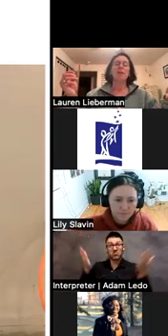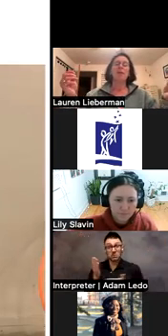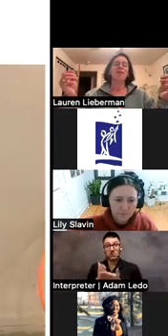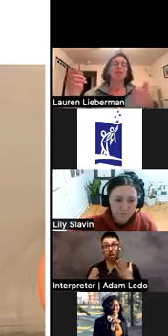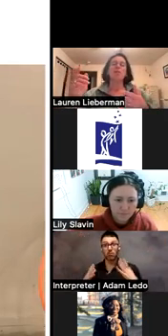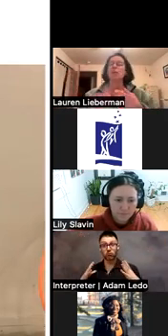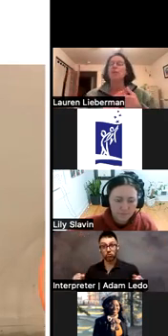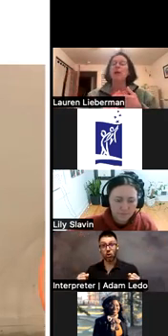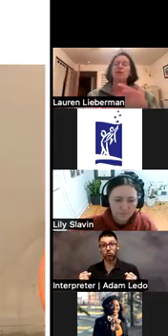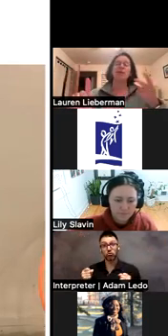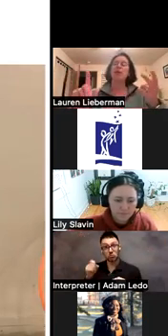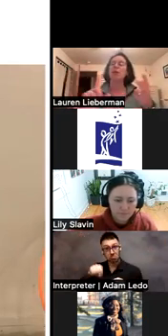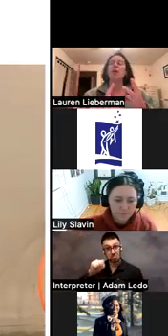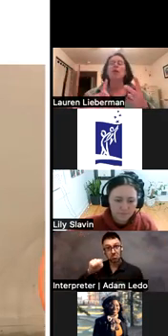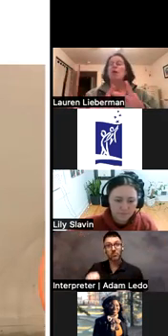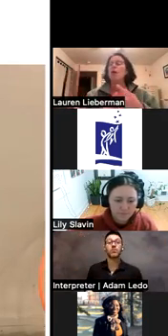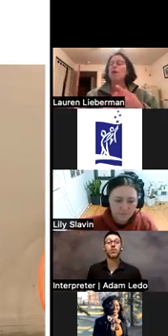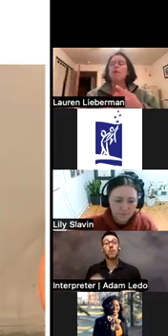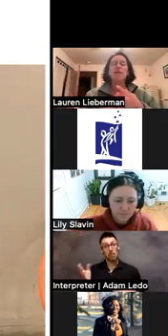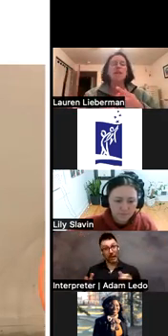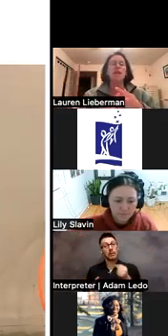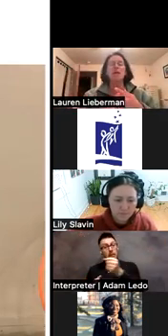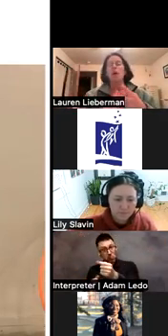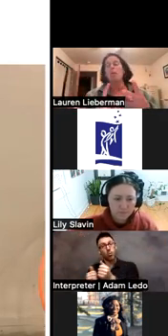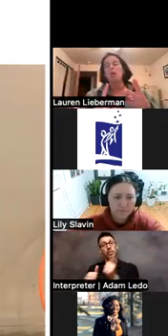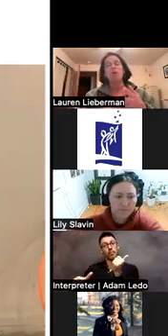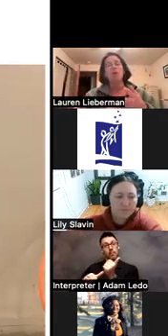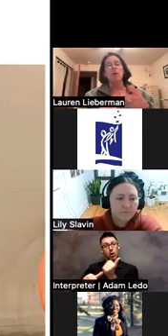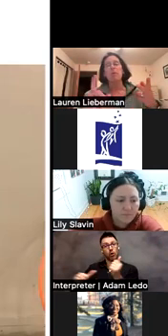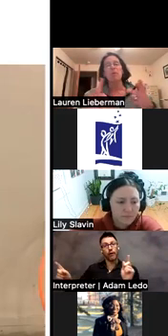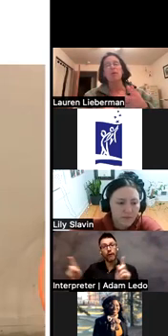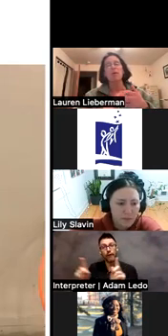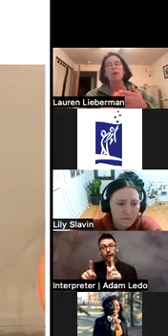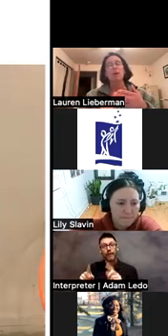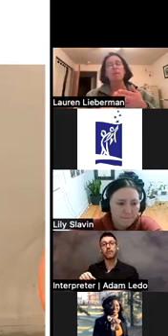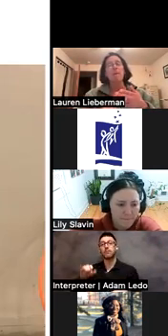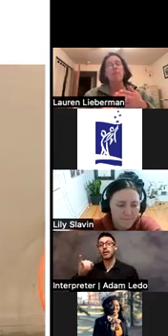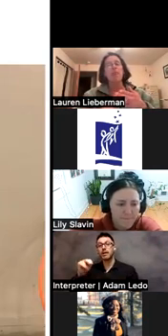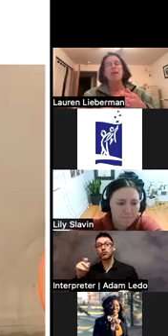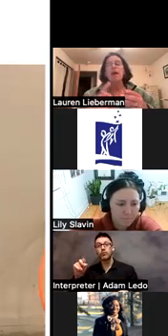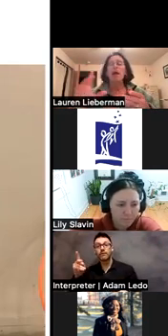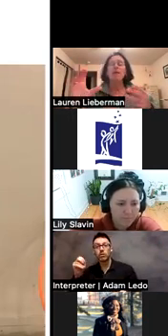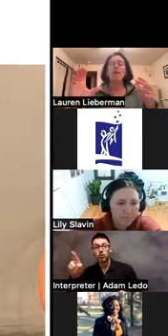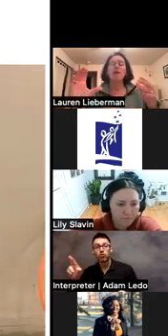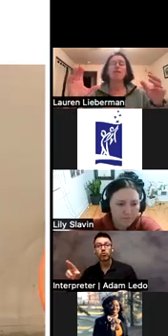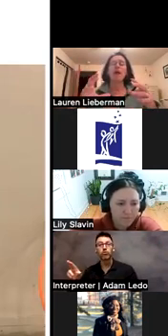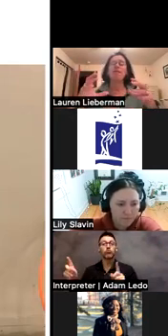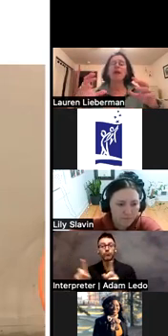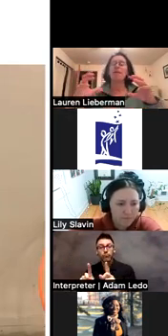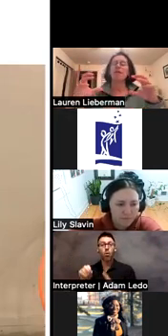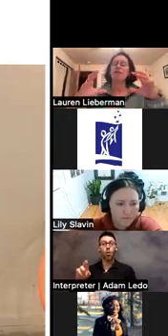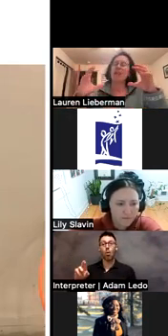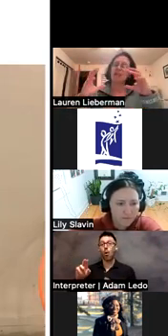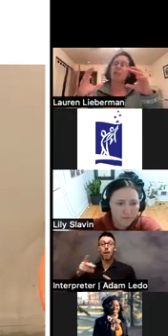general Physical Education with a paraeducator, or an intervener, or both, or maybe a peer tutor. And then there is a